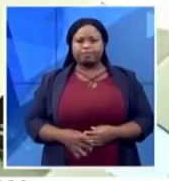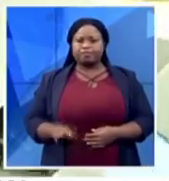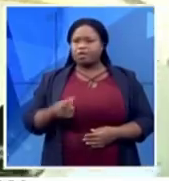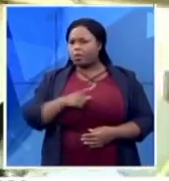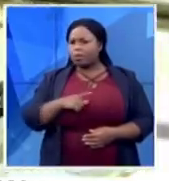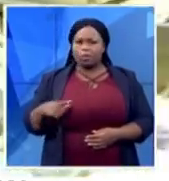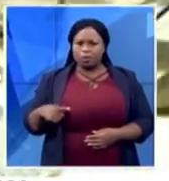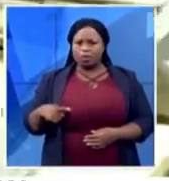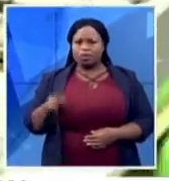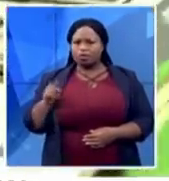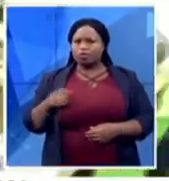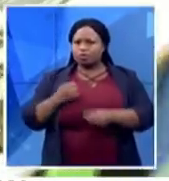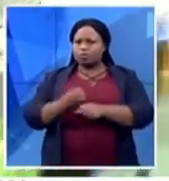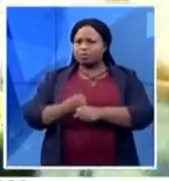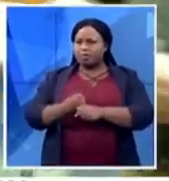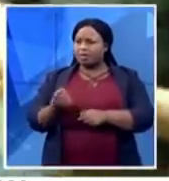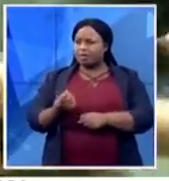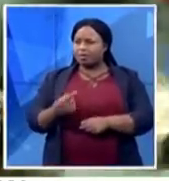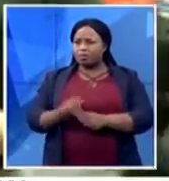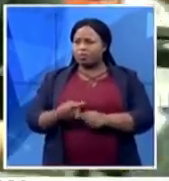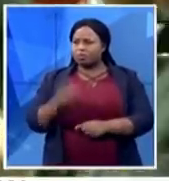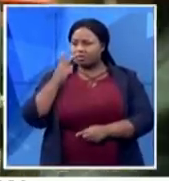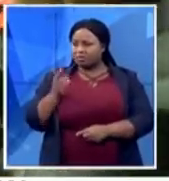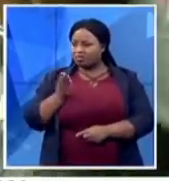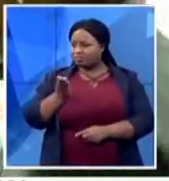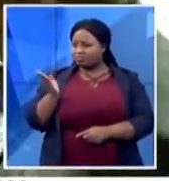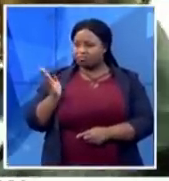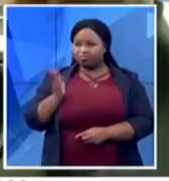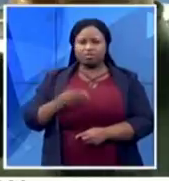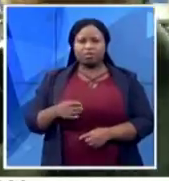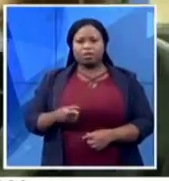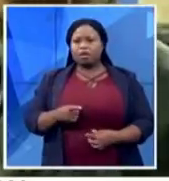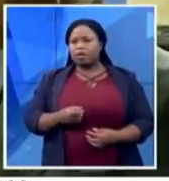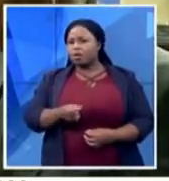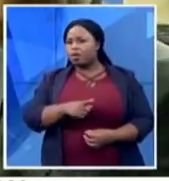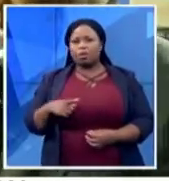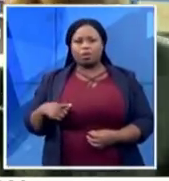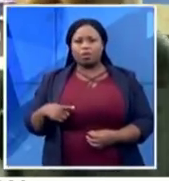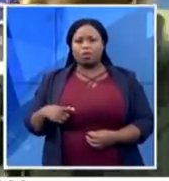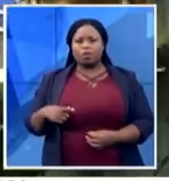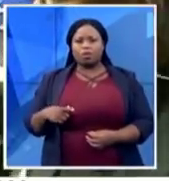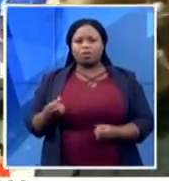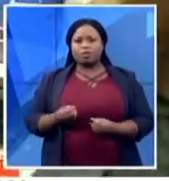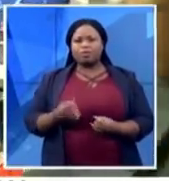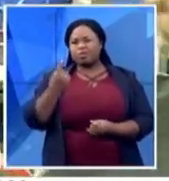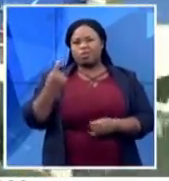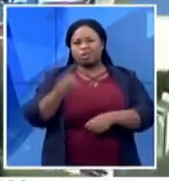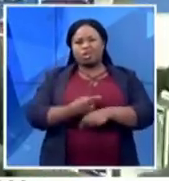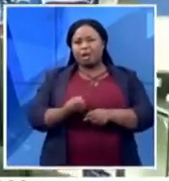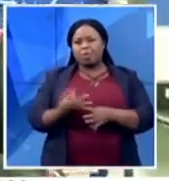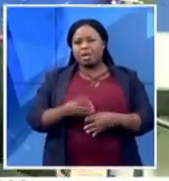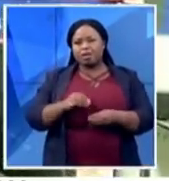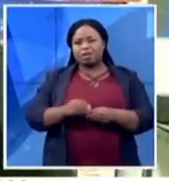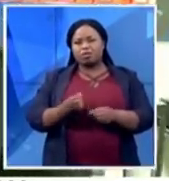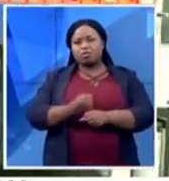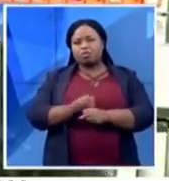these visuals? How much of you, how much do you like produce per day? Okay. So 3D printing is actually quite a